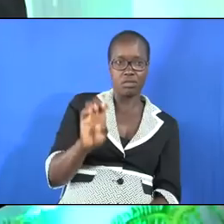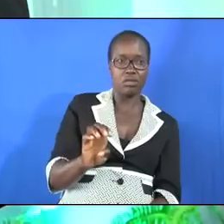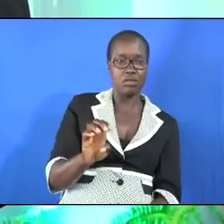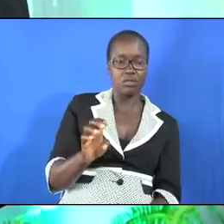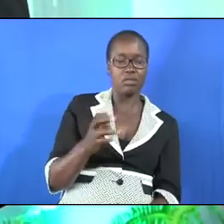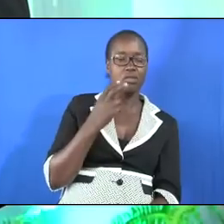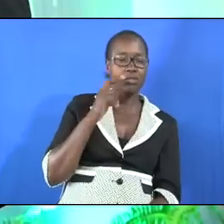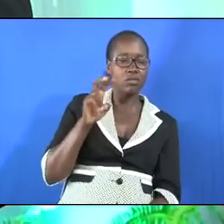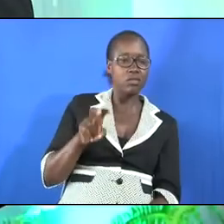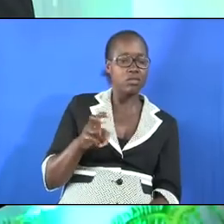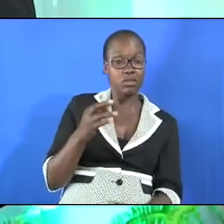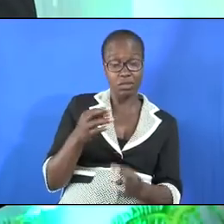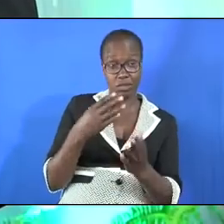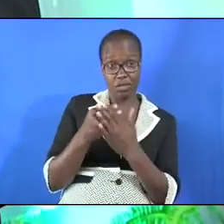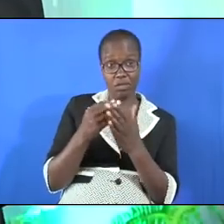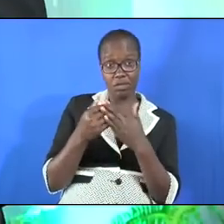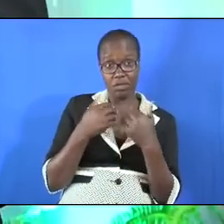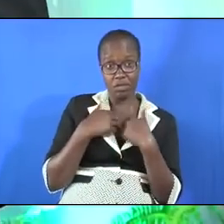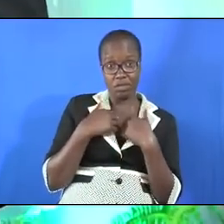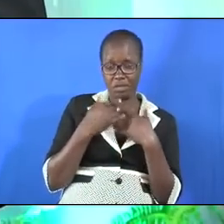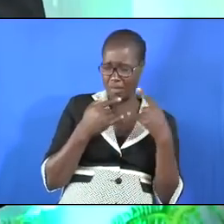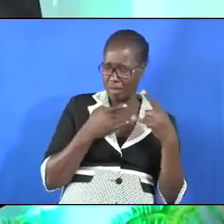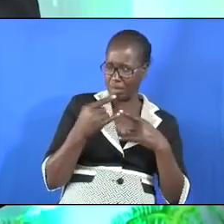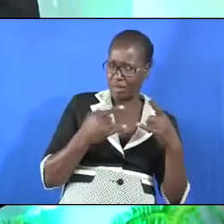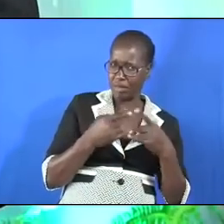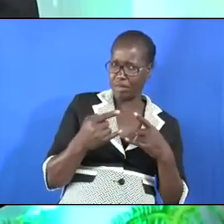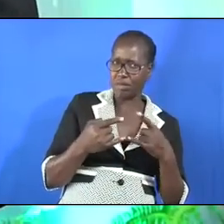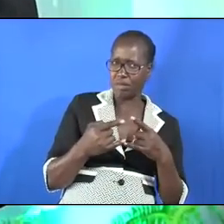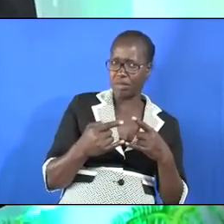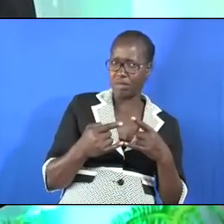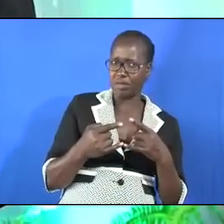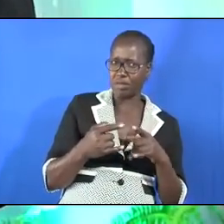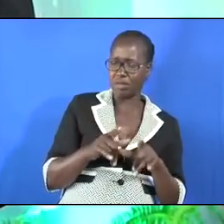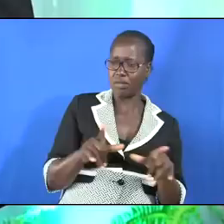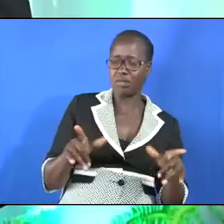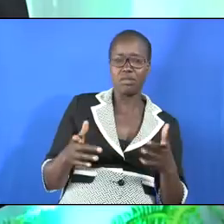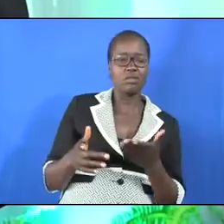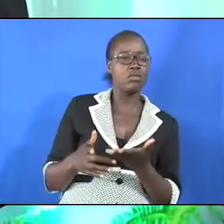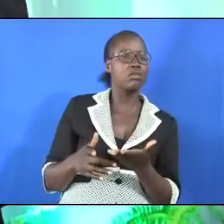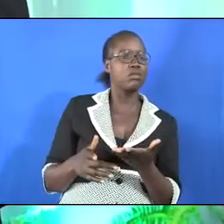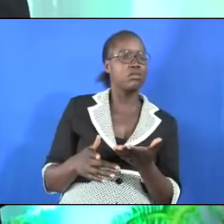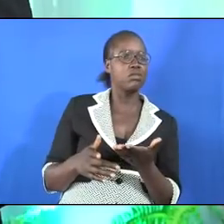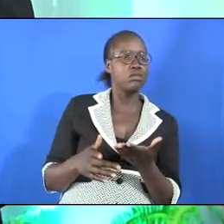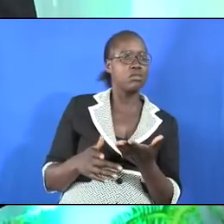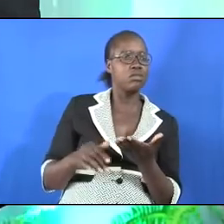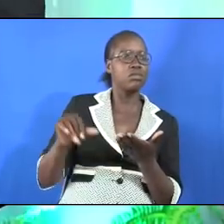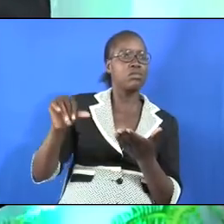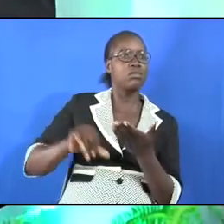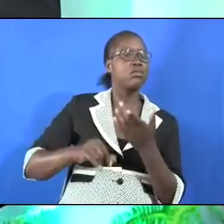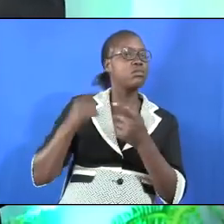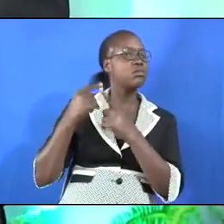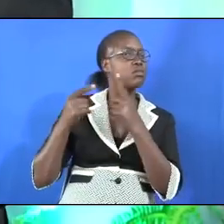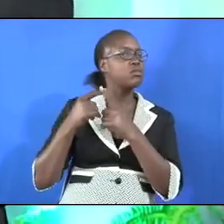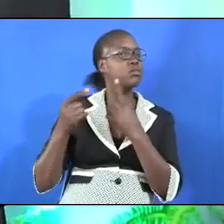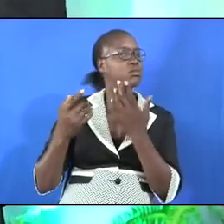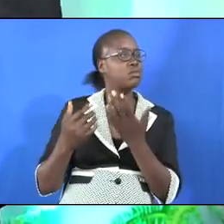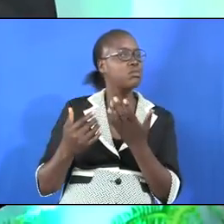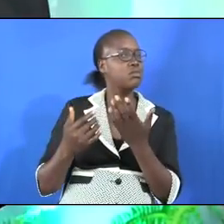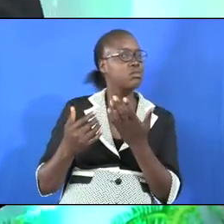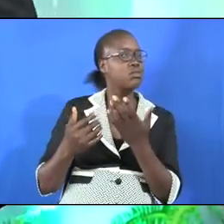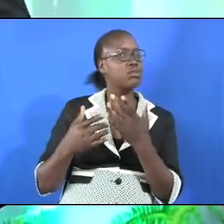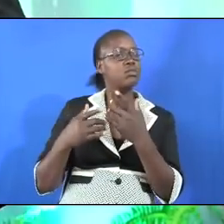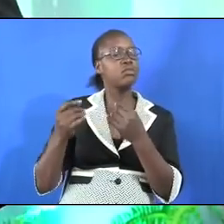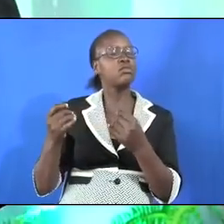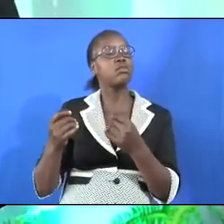If you had money you have to struggle in another country and the worst case is to be taken into a